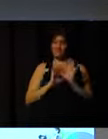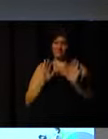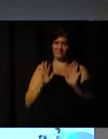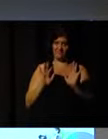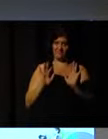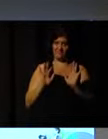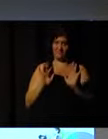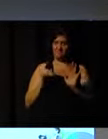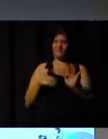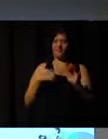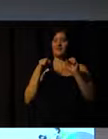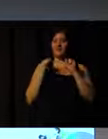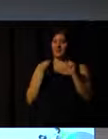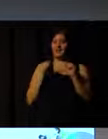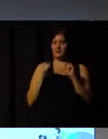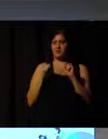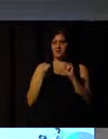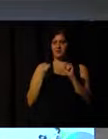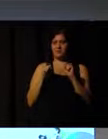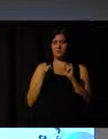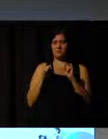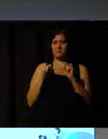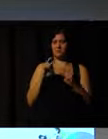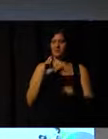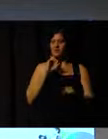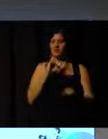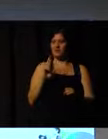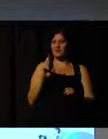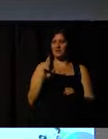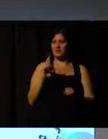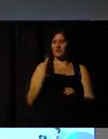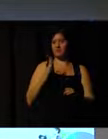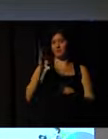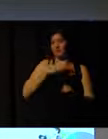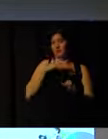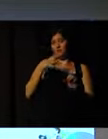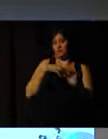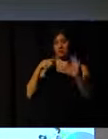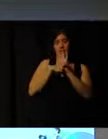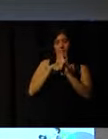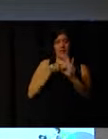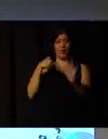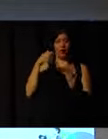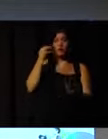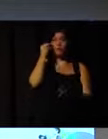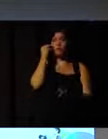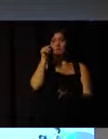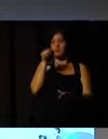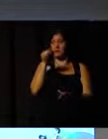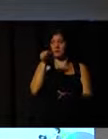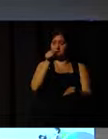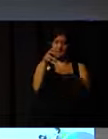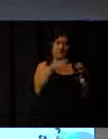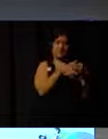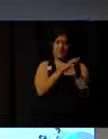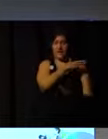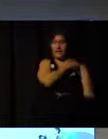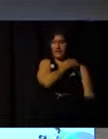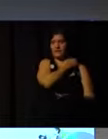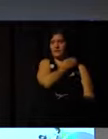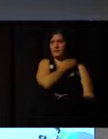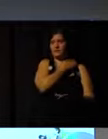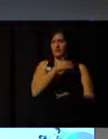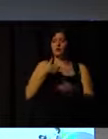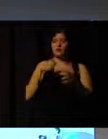Okay, I can try to answer as a researcher. I don't have a direct experience in this kind of fields. What I want to say